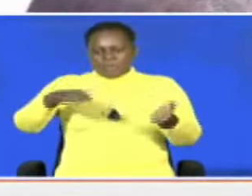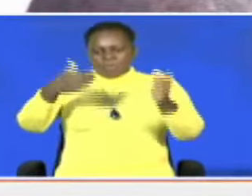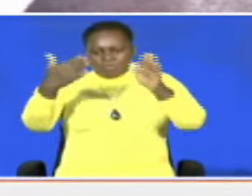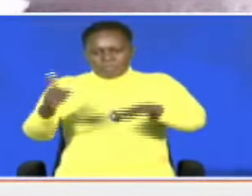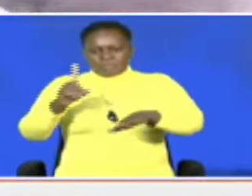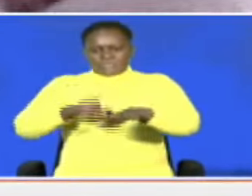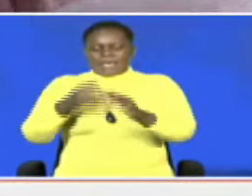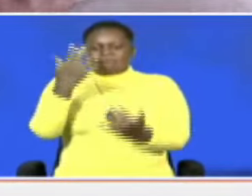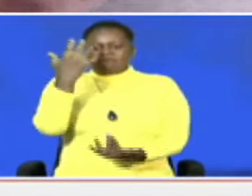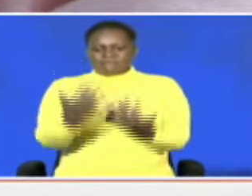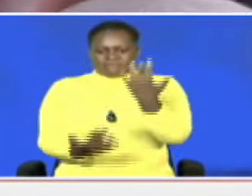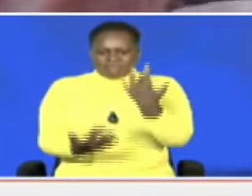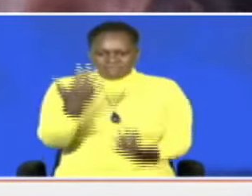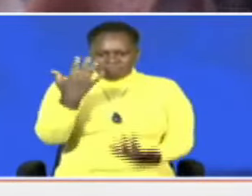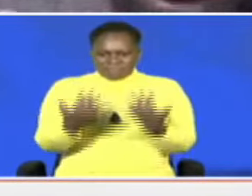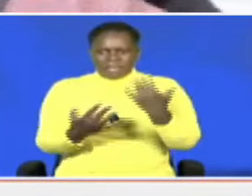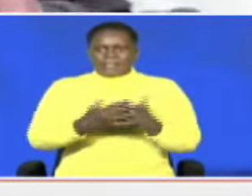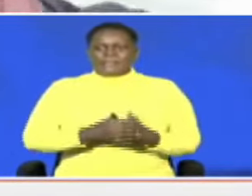the inferno.